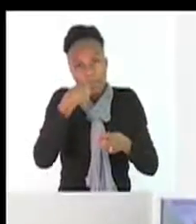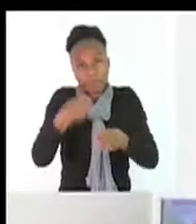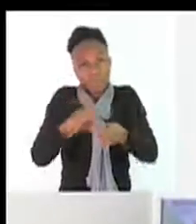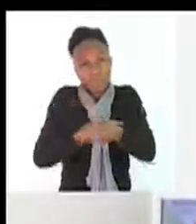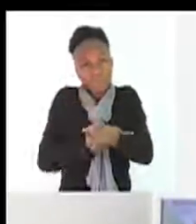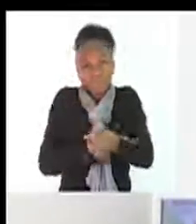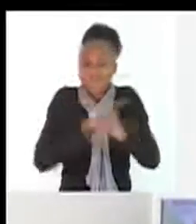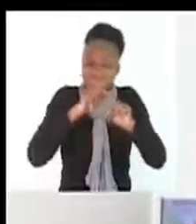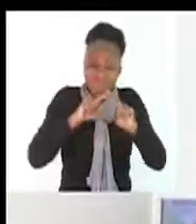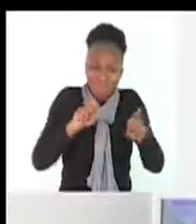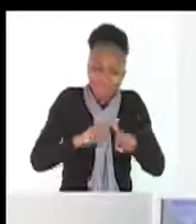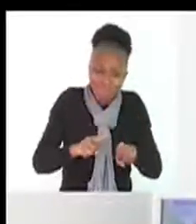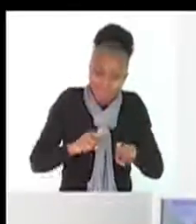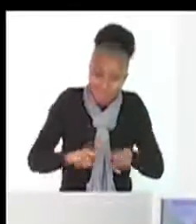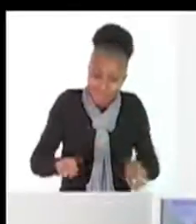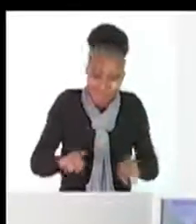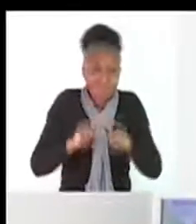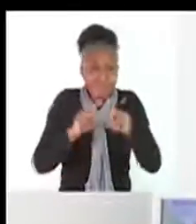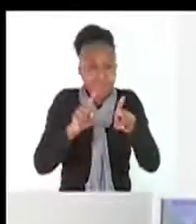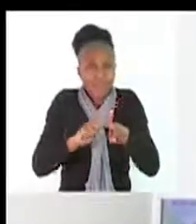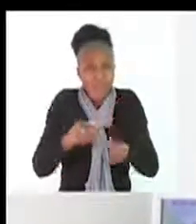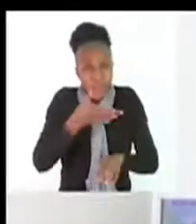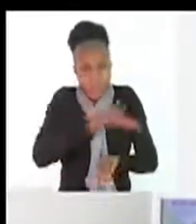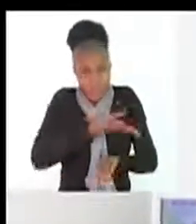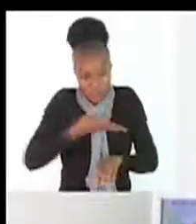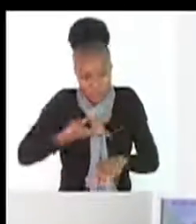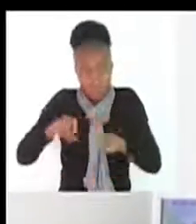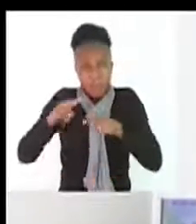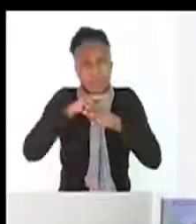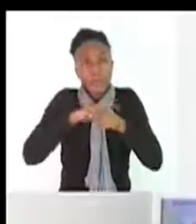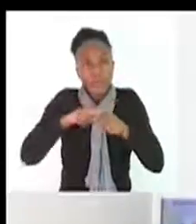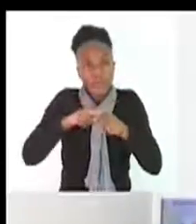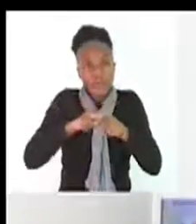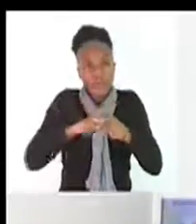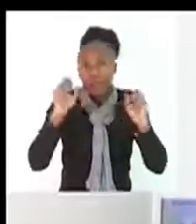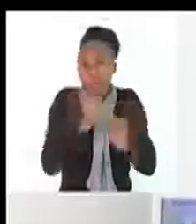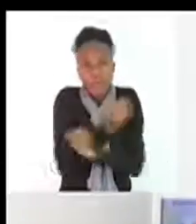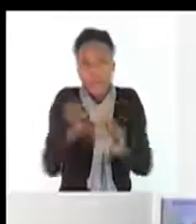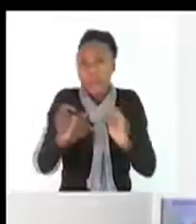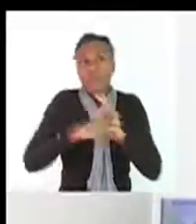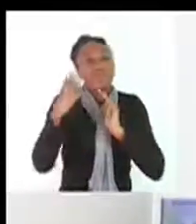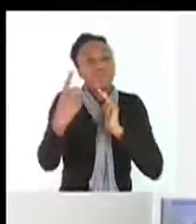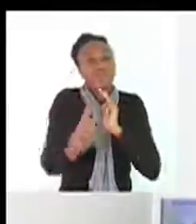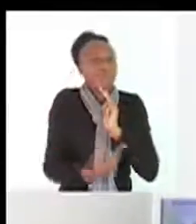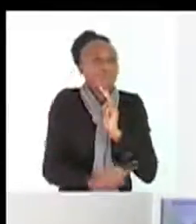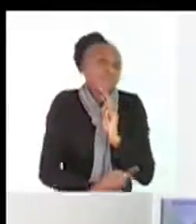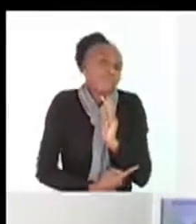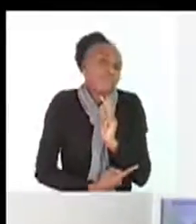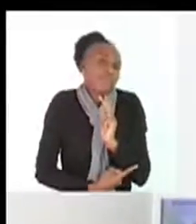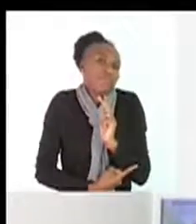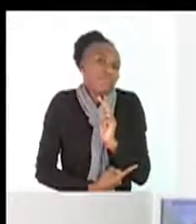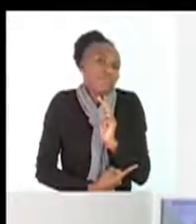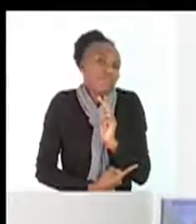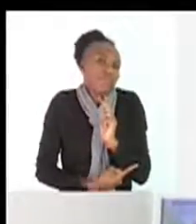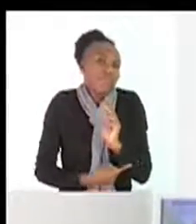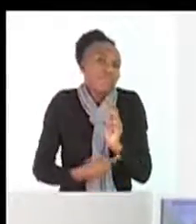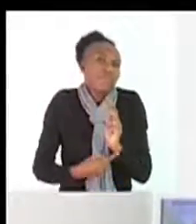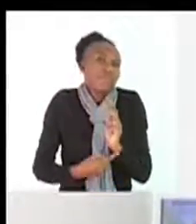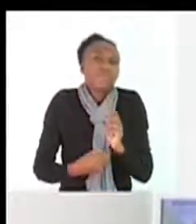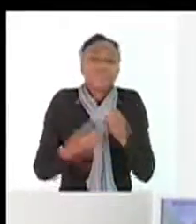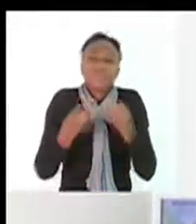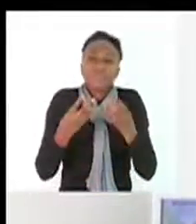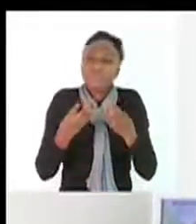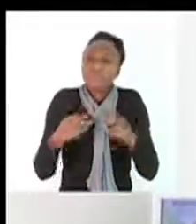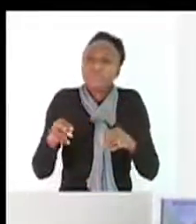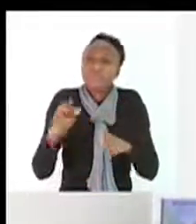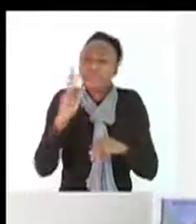Contraceptives are different methods that a woman can use to prevent herself from falling pregnant. For example, we have the implant, we have the